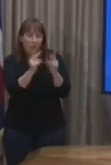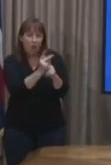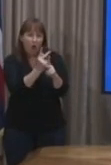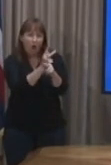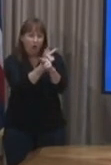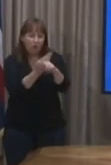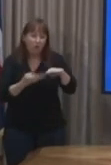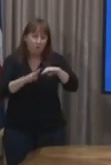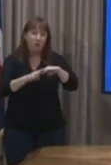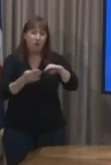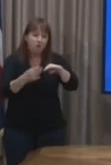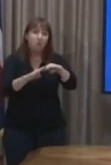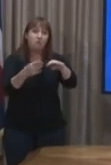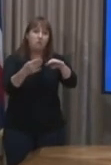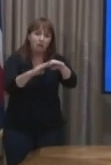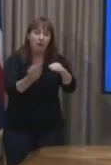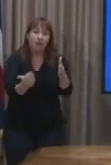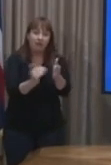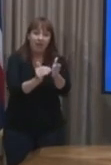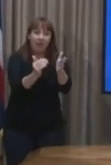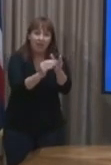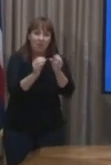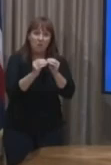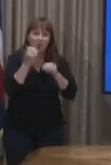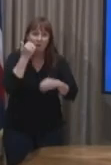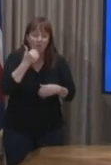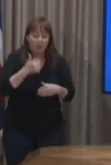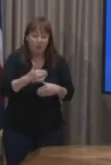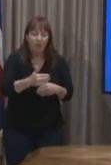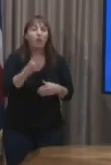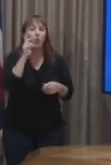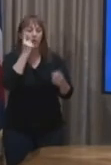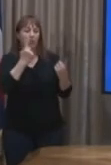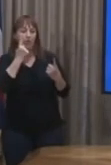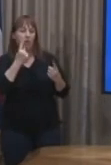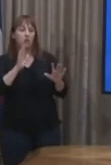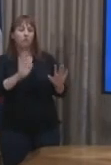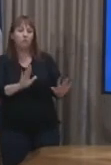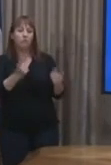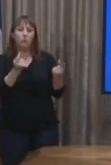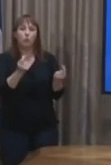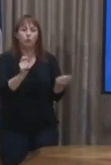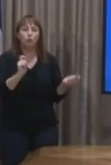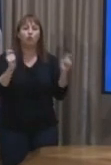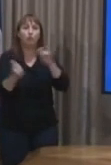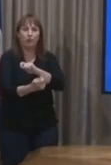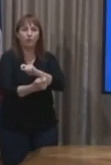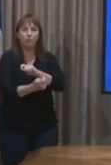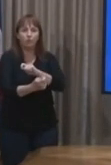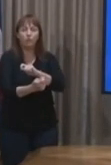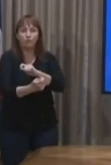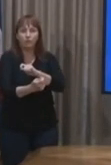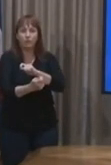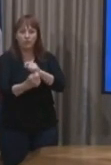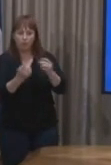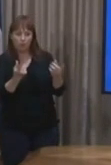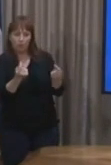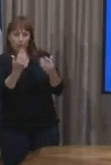increasing cases that we would consider and think about whether there needs to be further action. UNC,